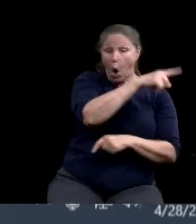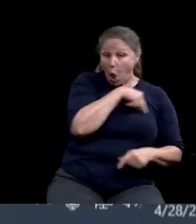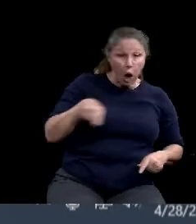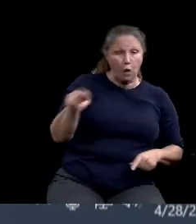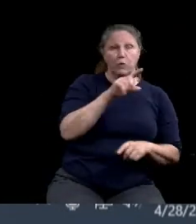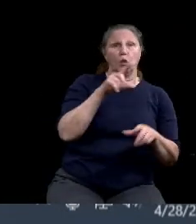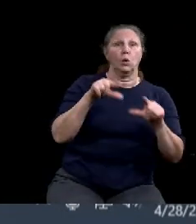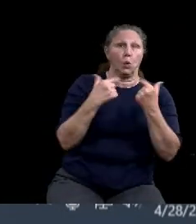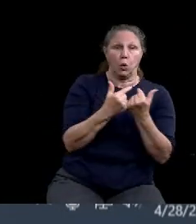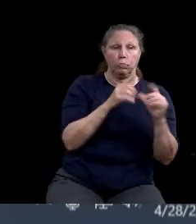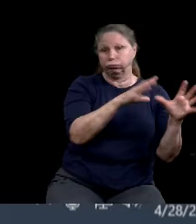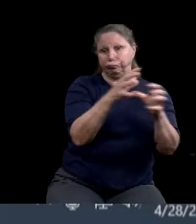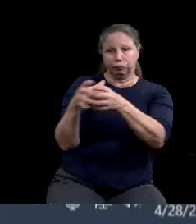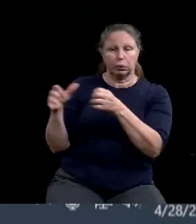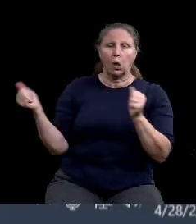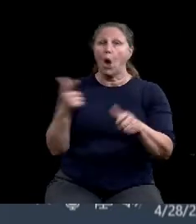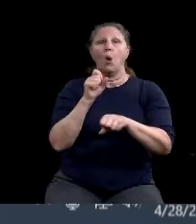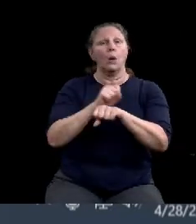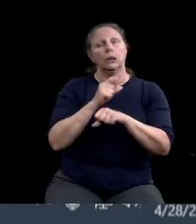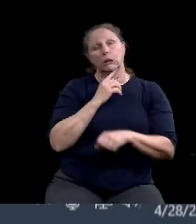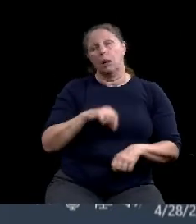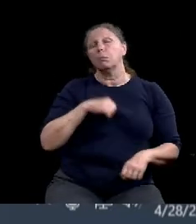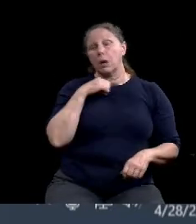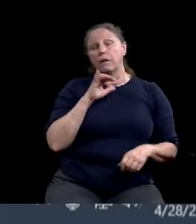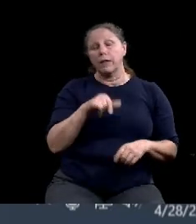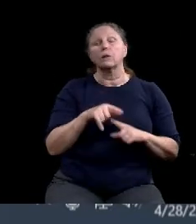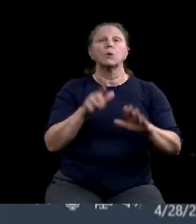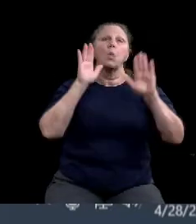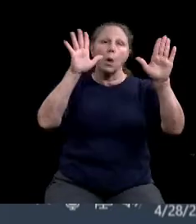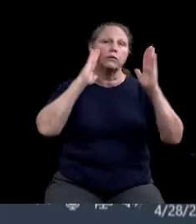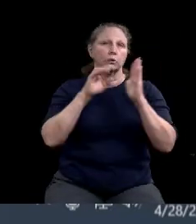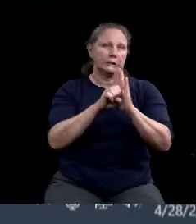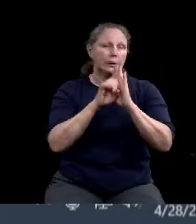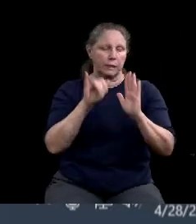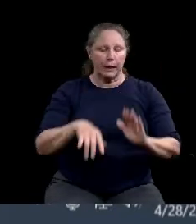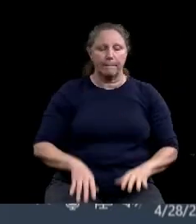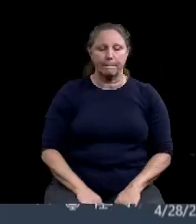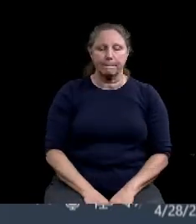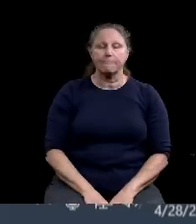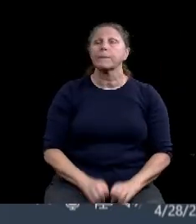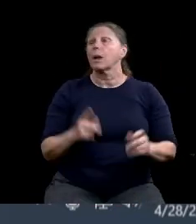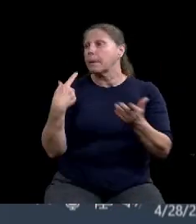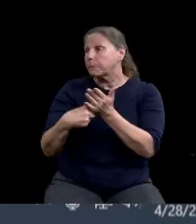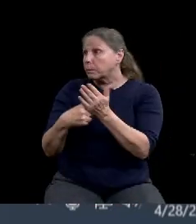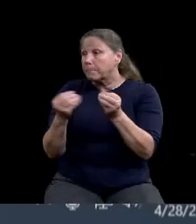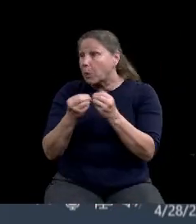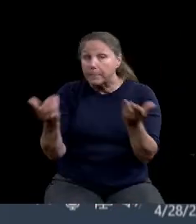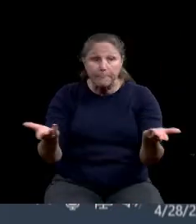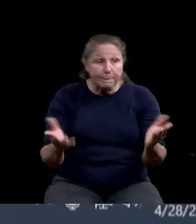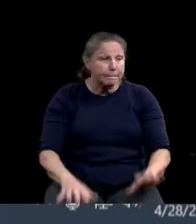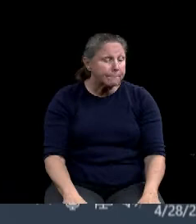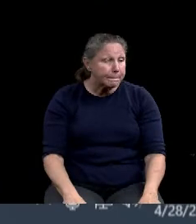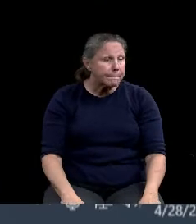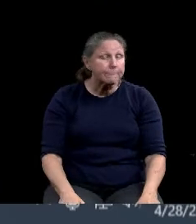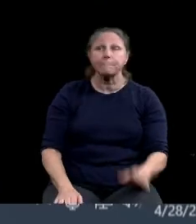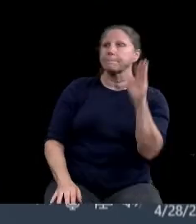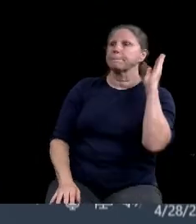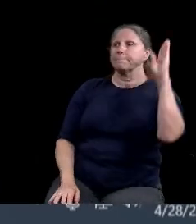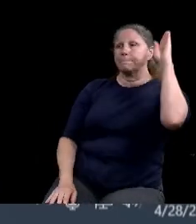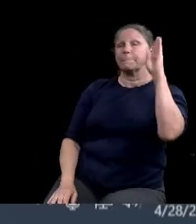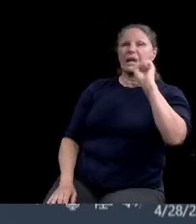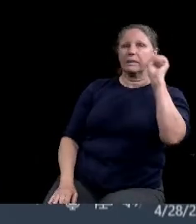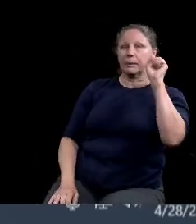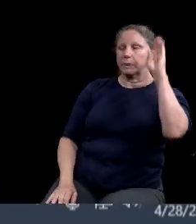just a great example. Other discussions? I'm going to jump in here and piggyback on council member Holmes. And